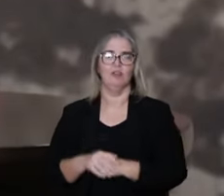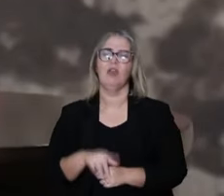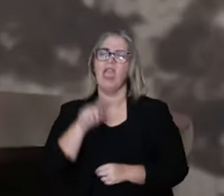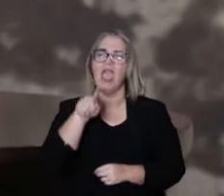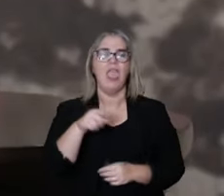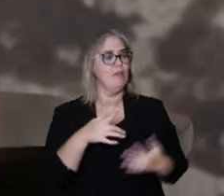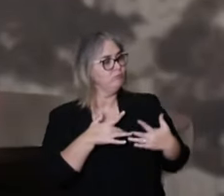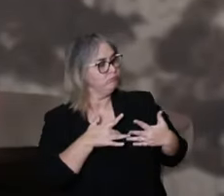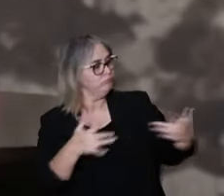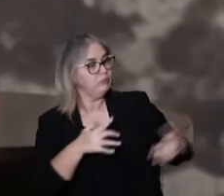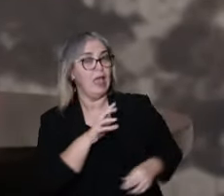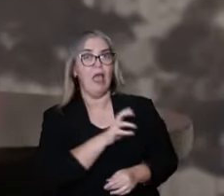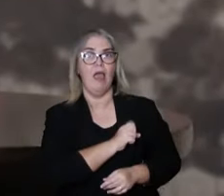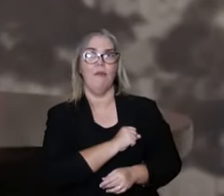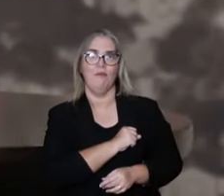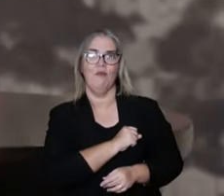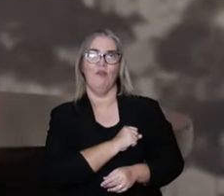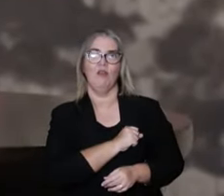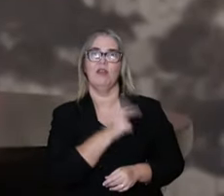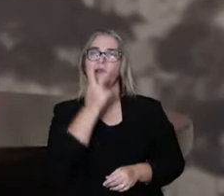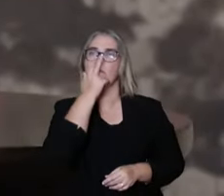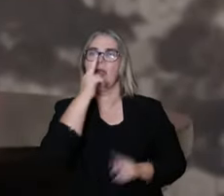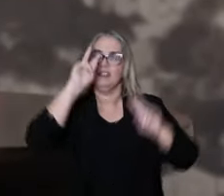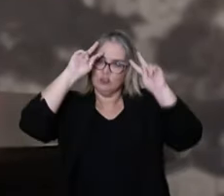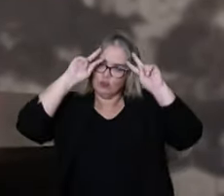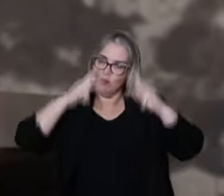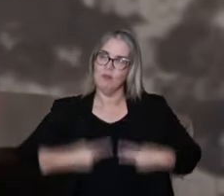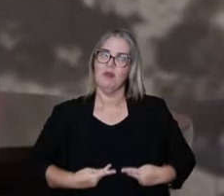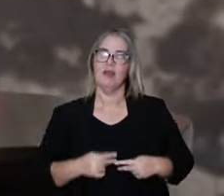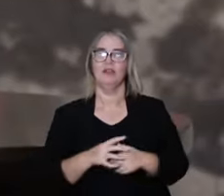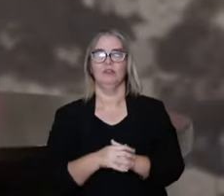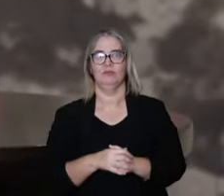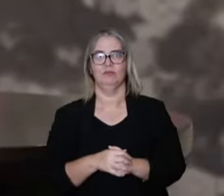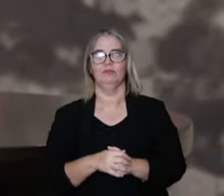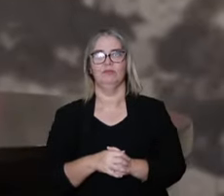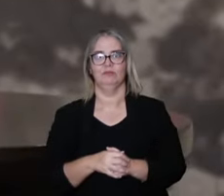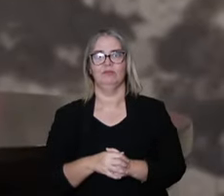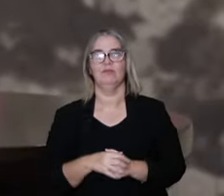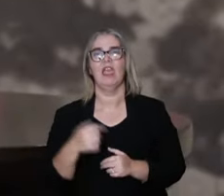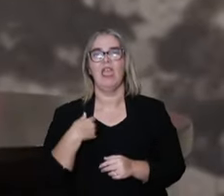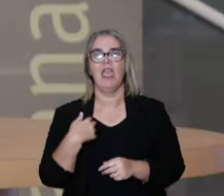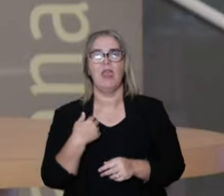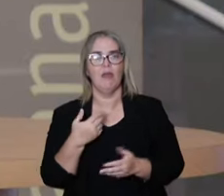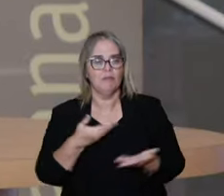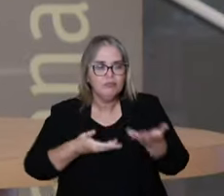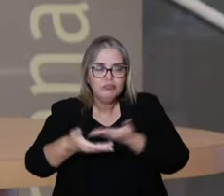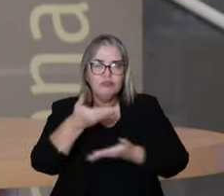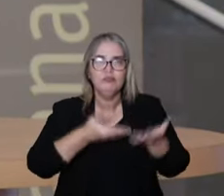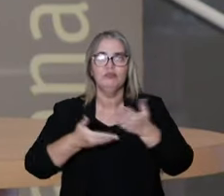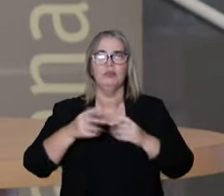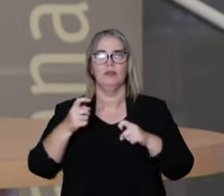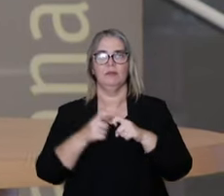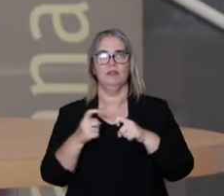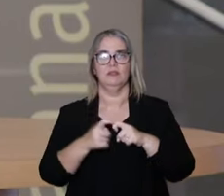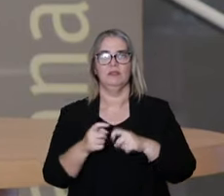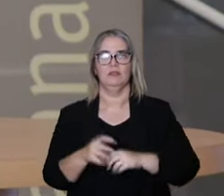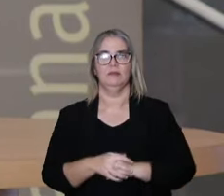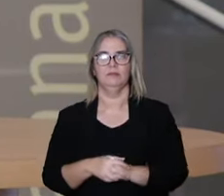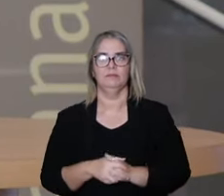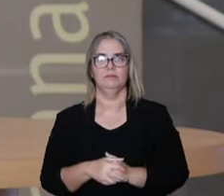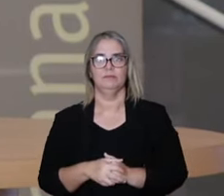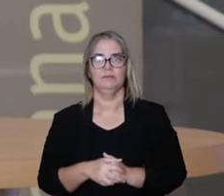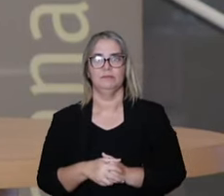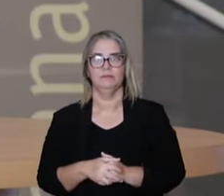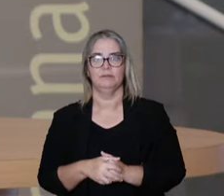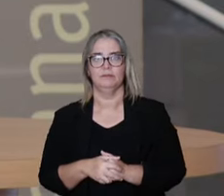So it's a loving act that humanizes us. It's one of the traits of humanity